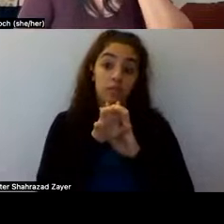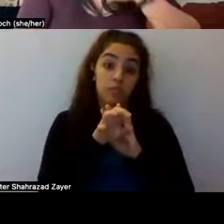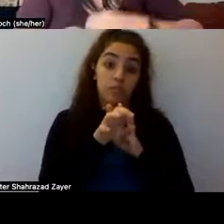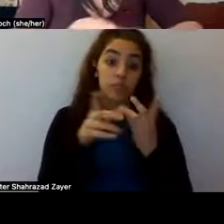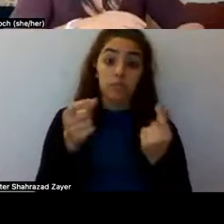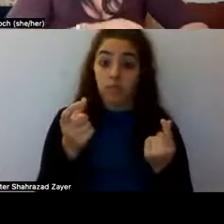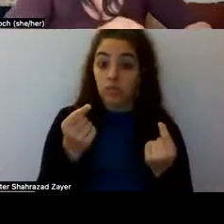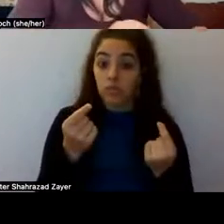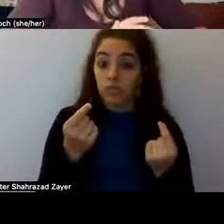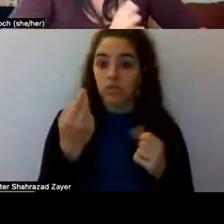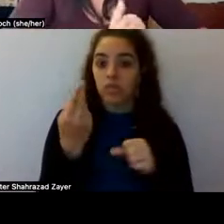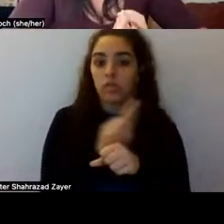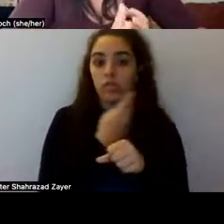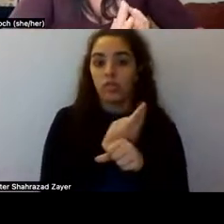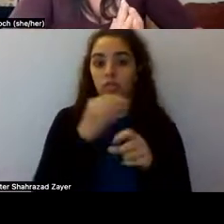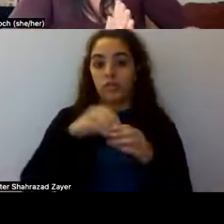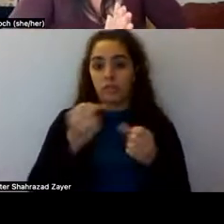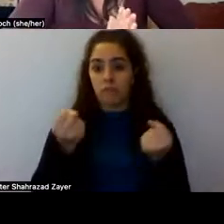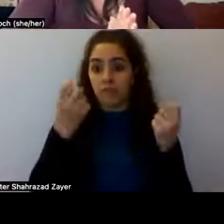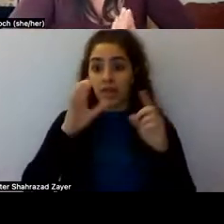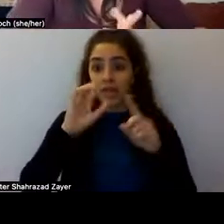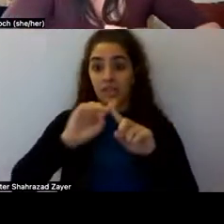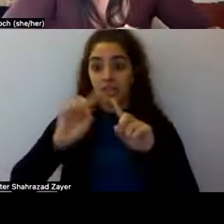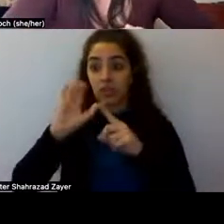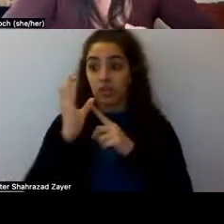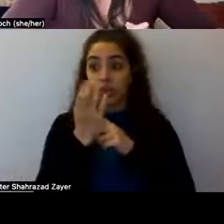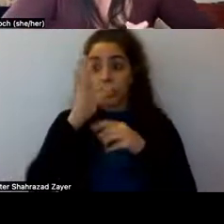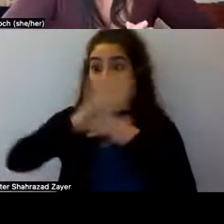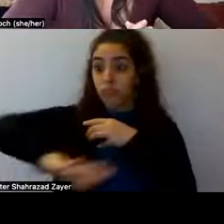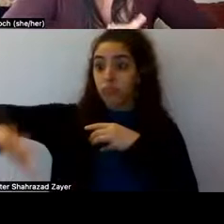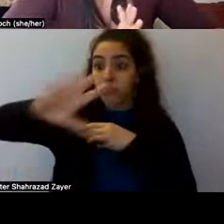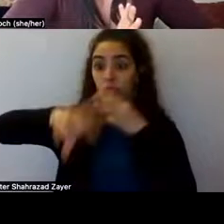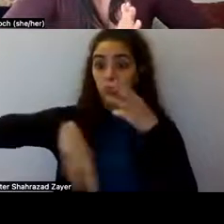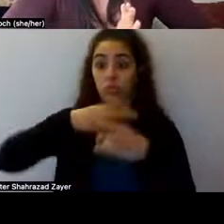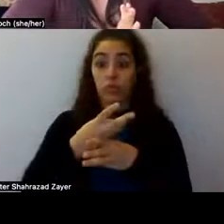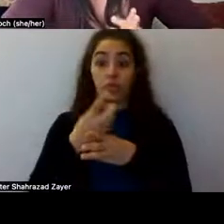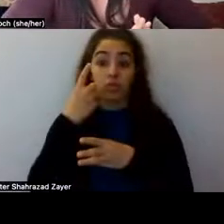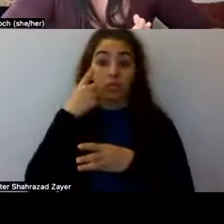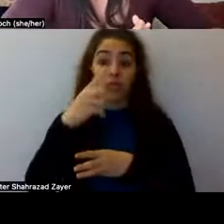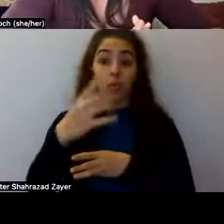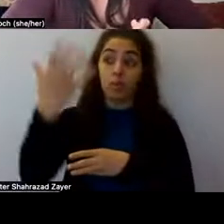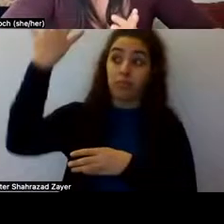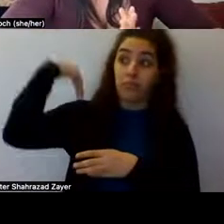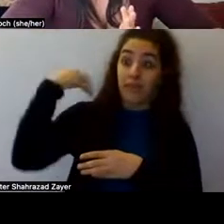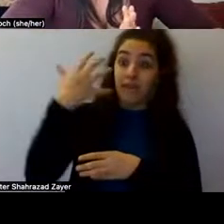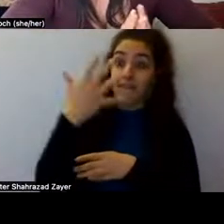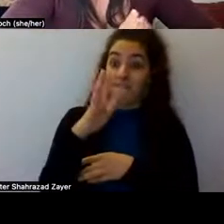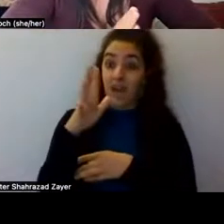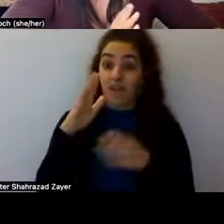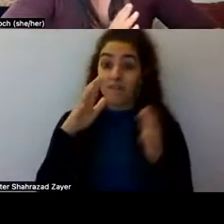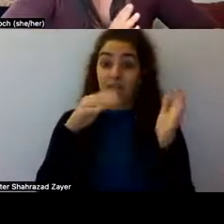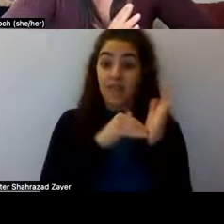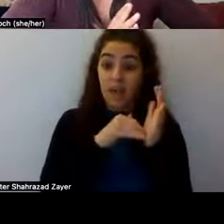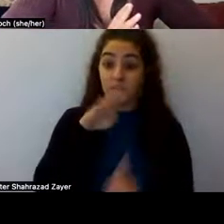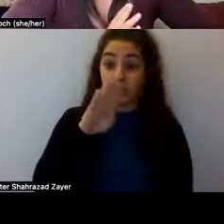to be used in cultures around the world for the past 5,000, uh, since, since 5,000 BCE. So